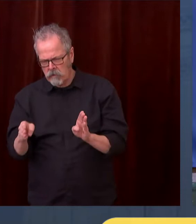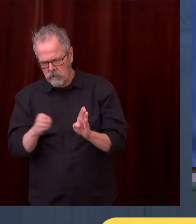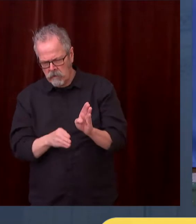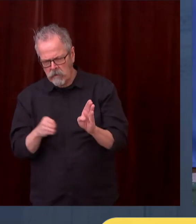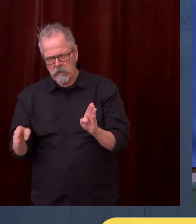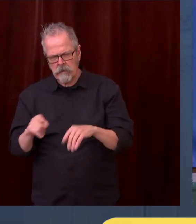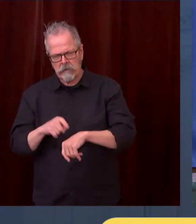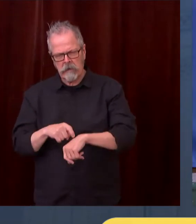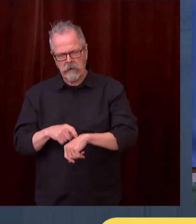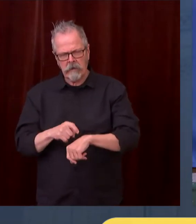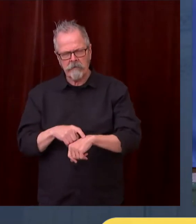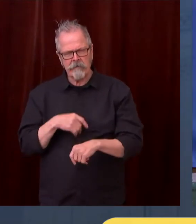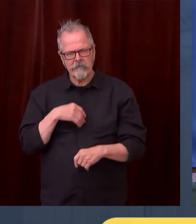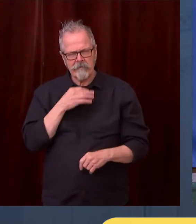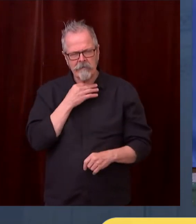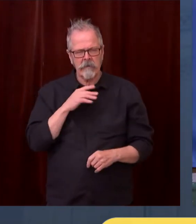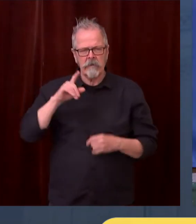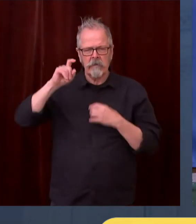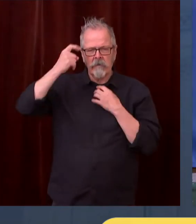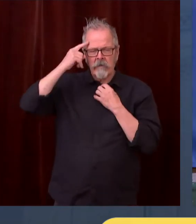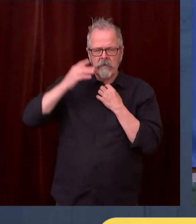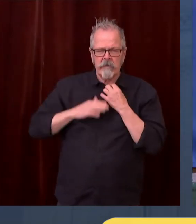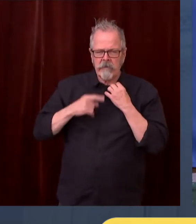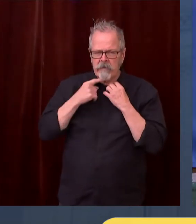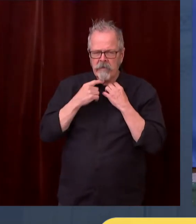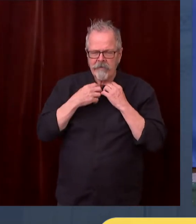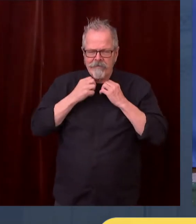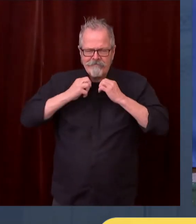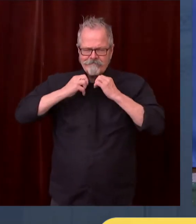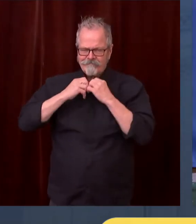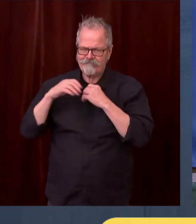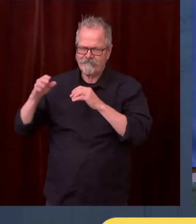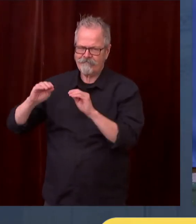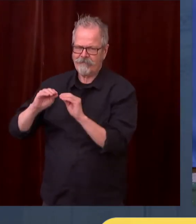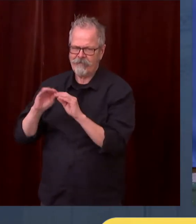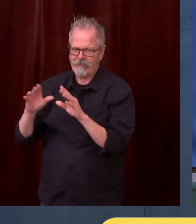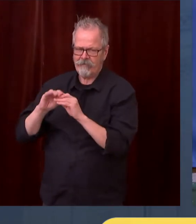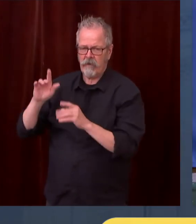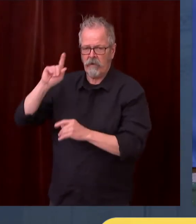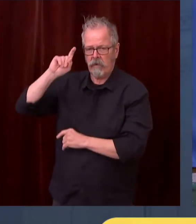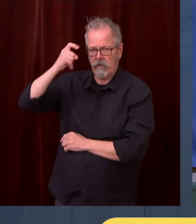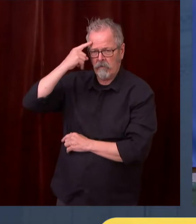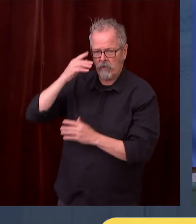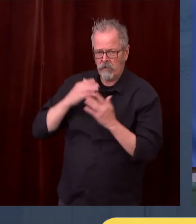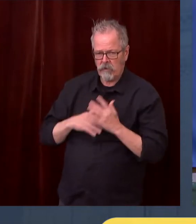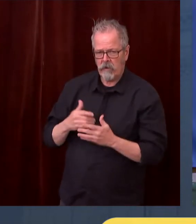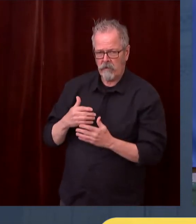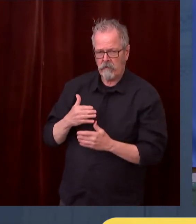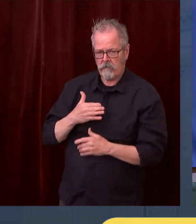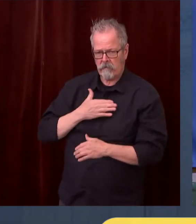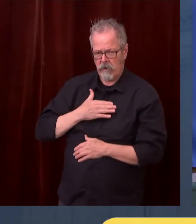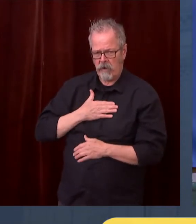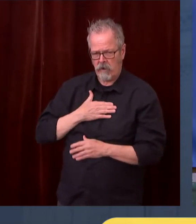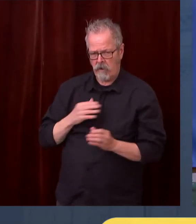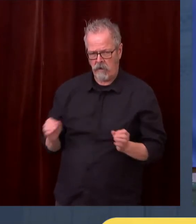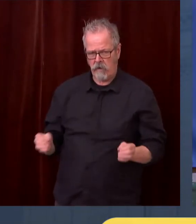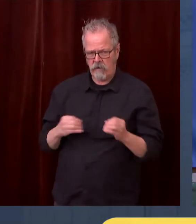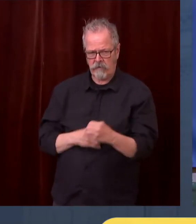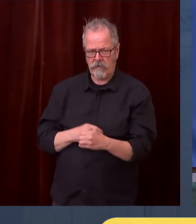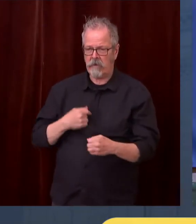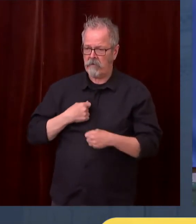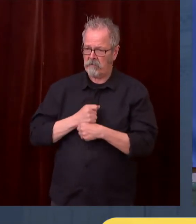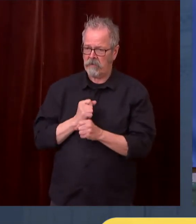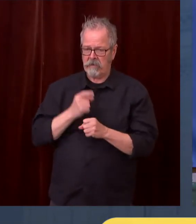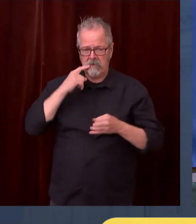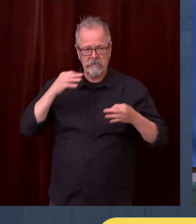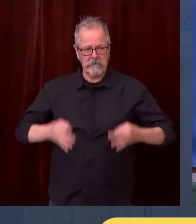It's the virus's numbers that direct these decisions at this point. This is on autopilot in a sense. We announced what our